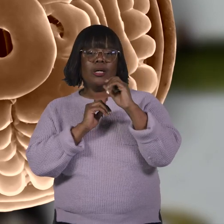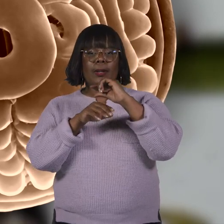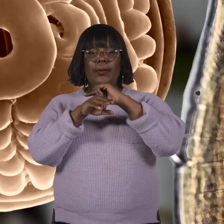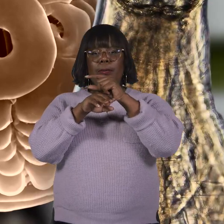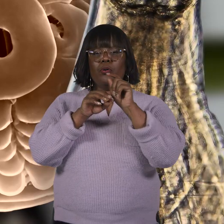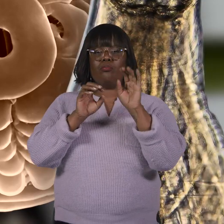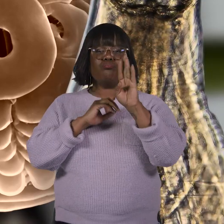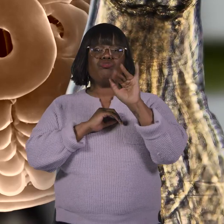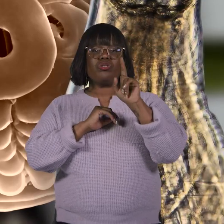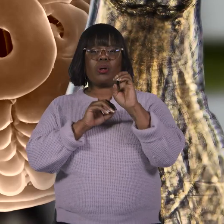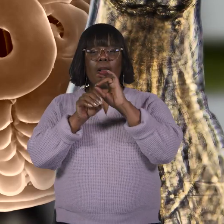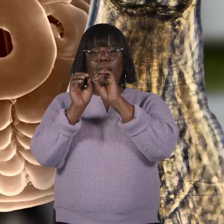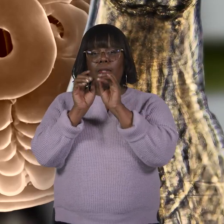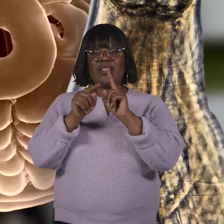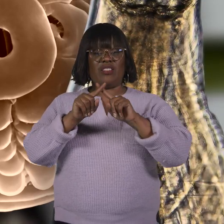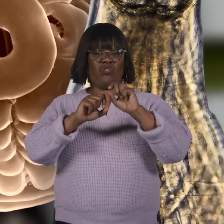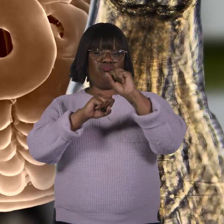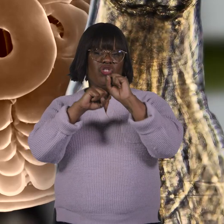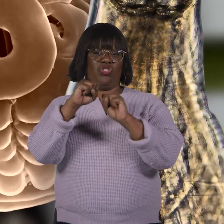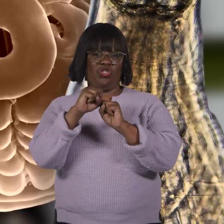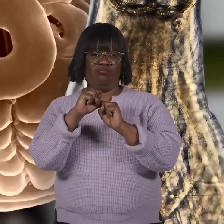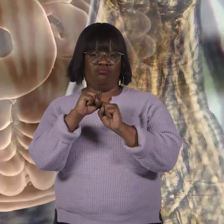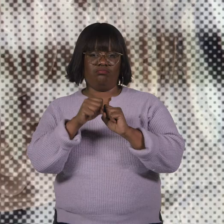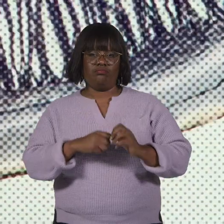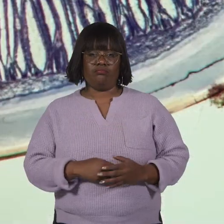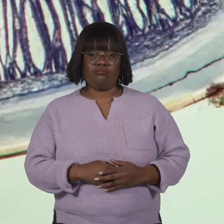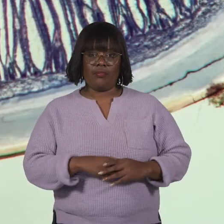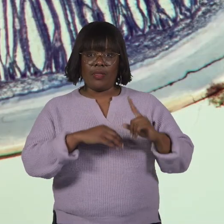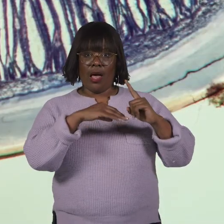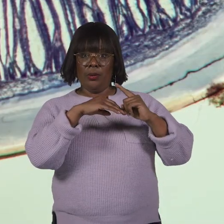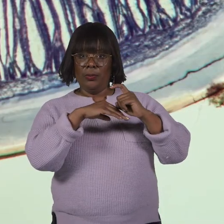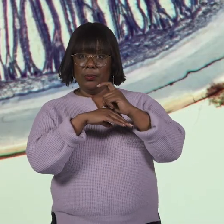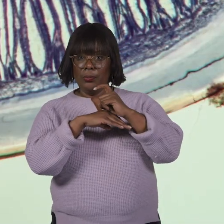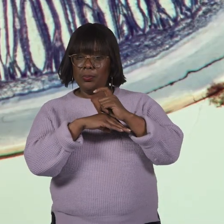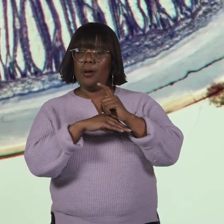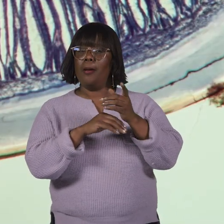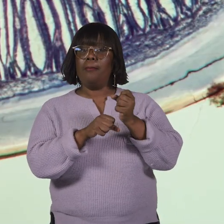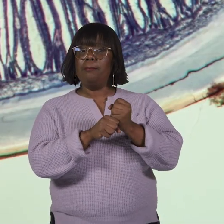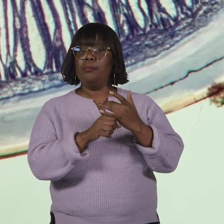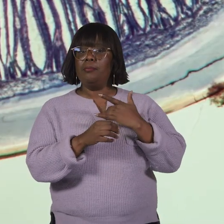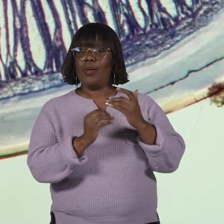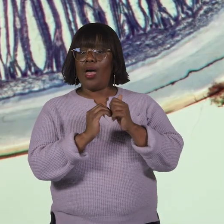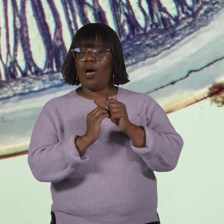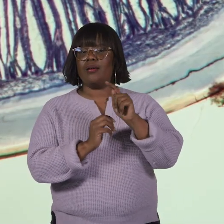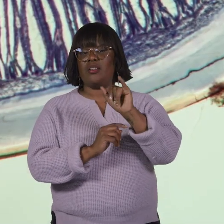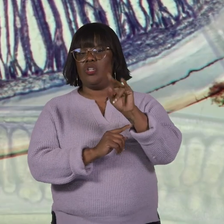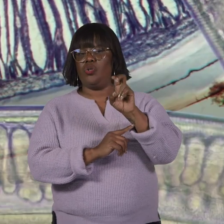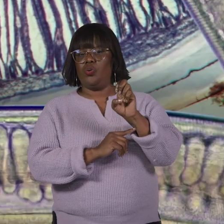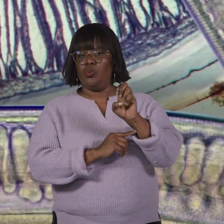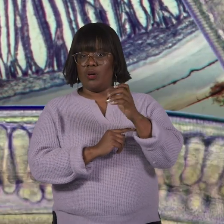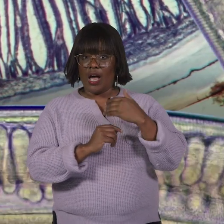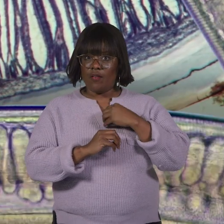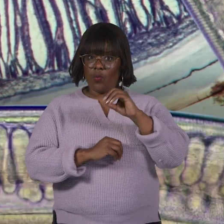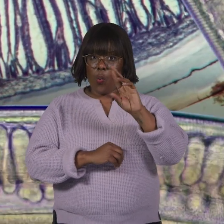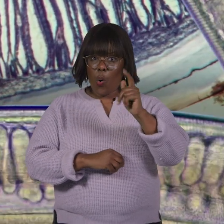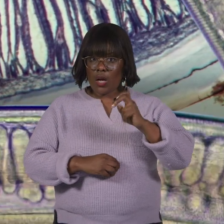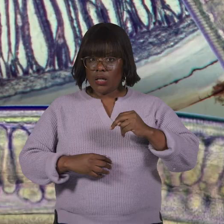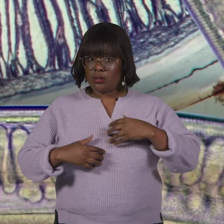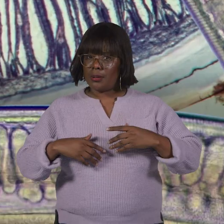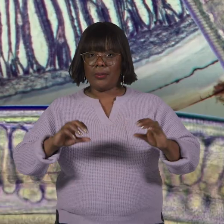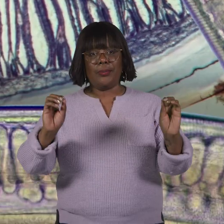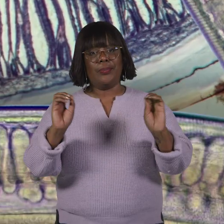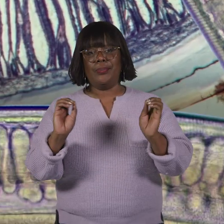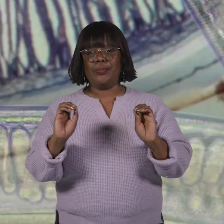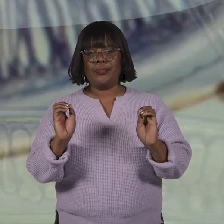ridges, bristles, or other structures. Nematodes are made up of tissues, but do not have any